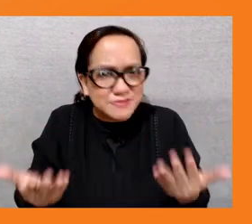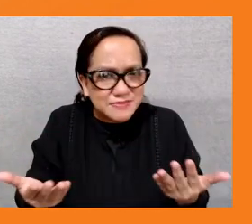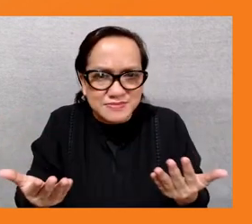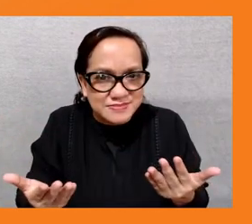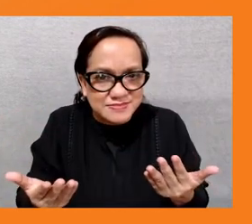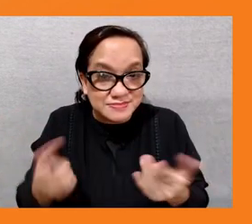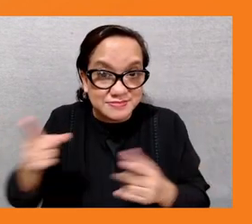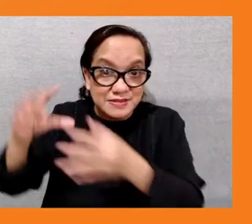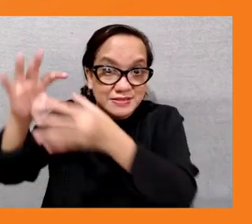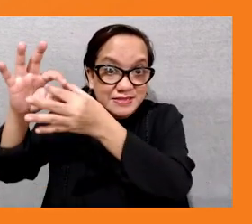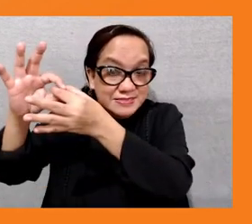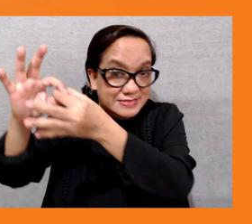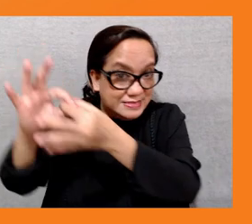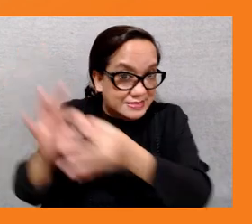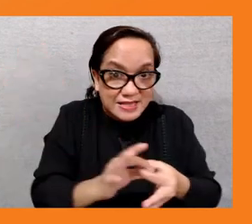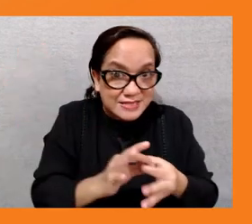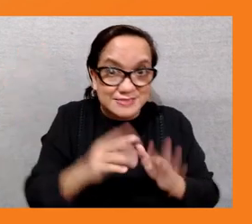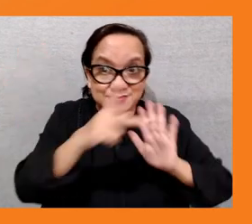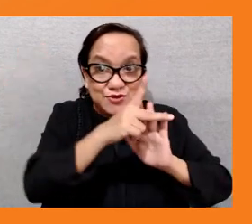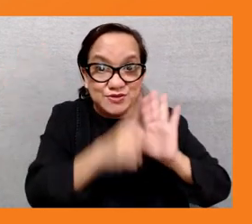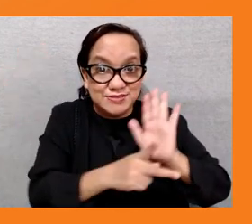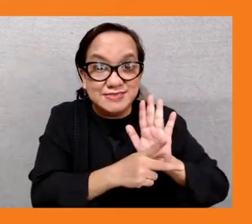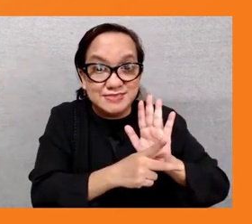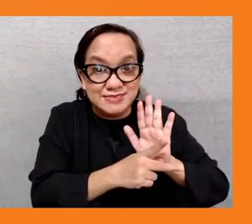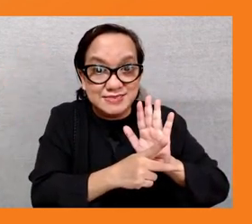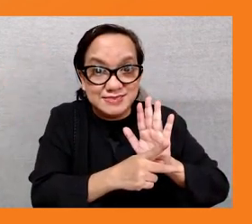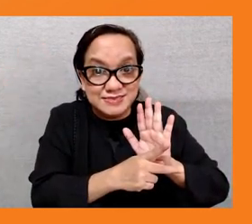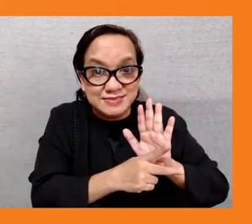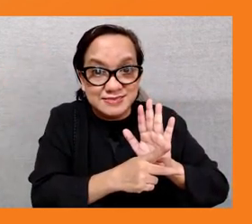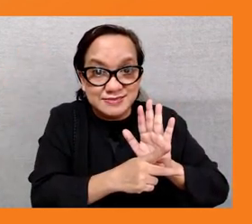opportunities and to navigate a just transition to green economies